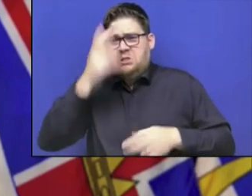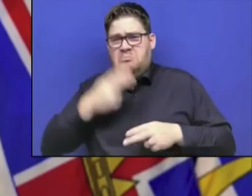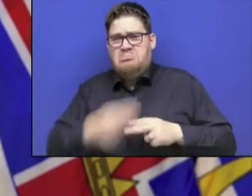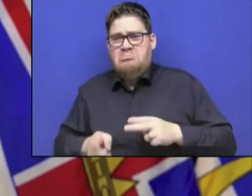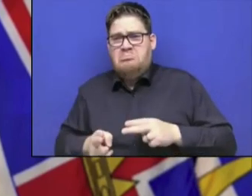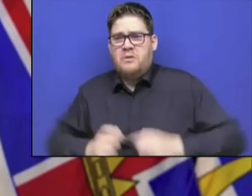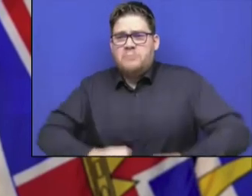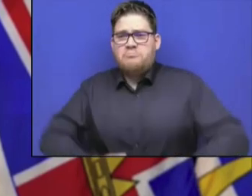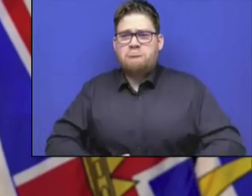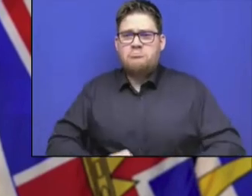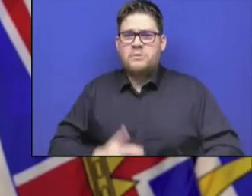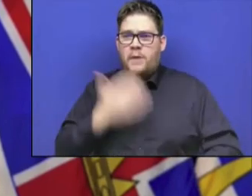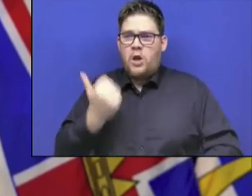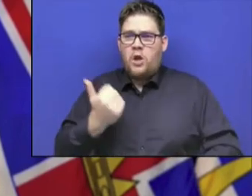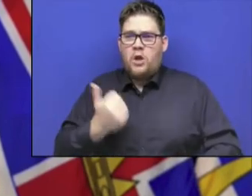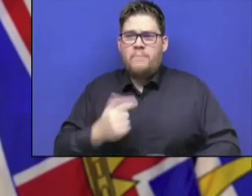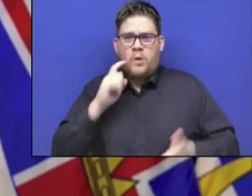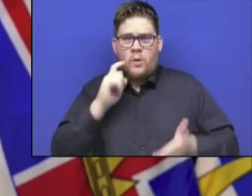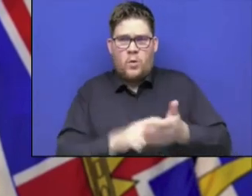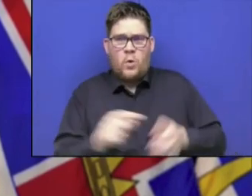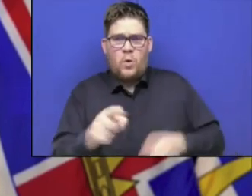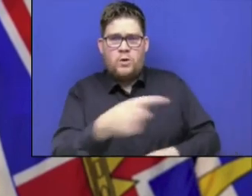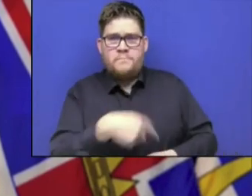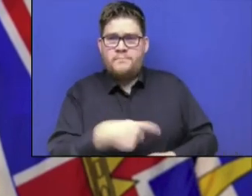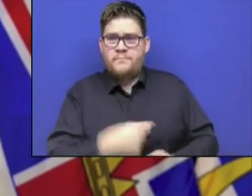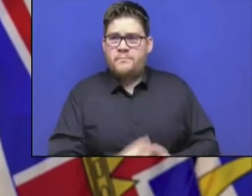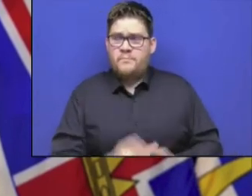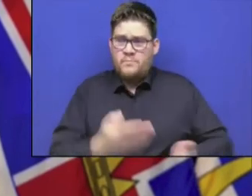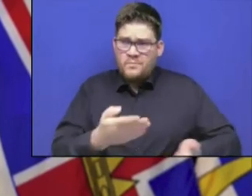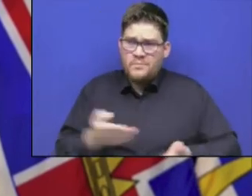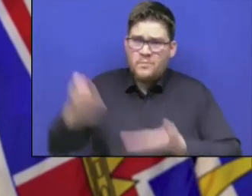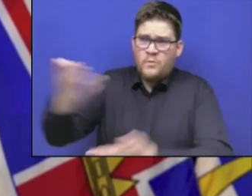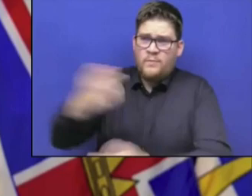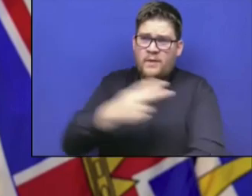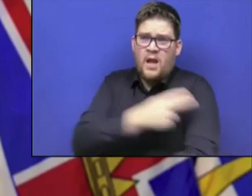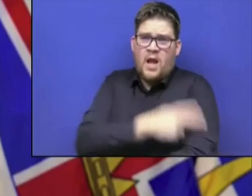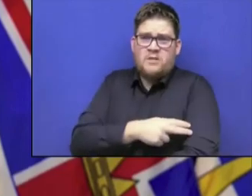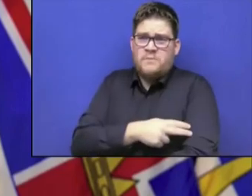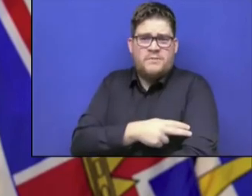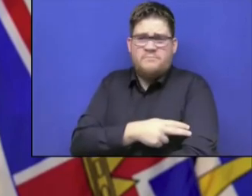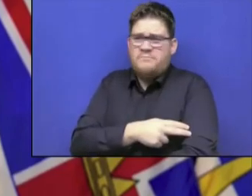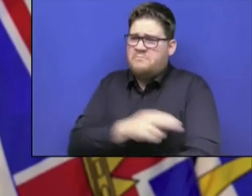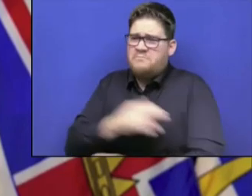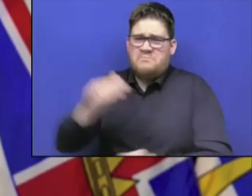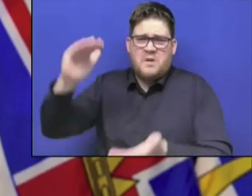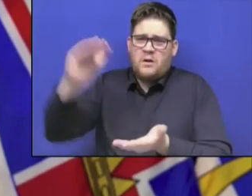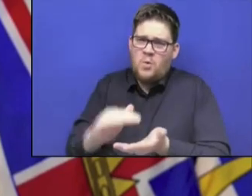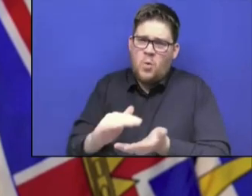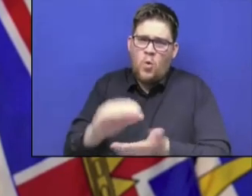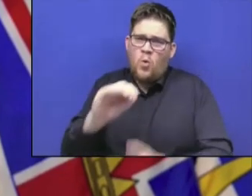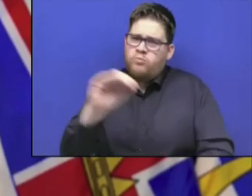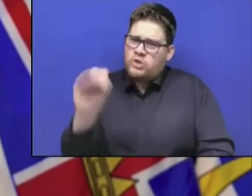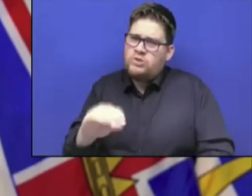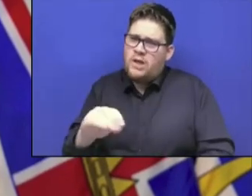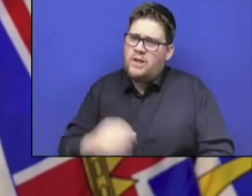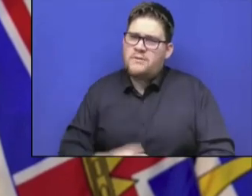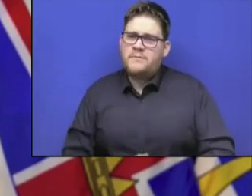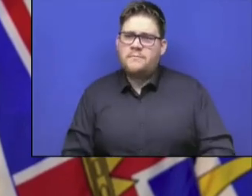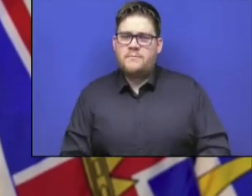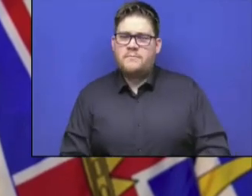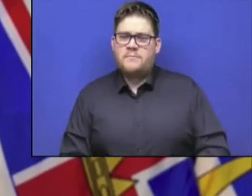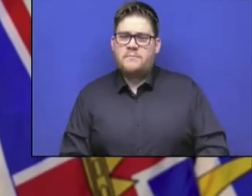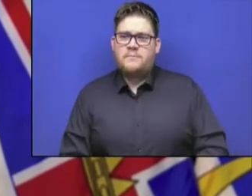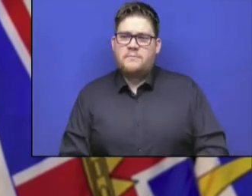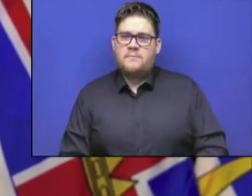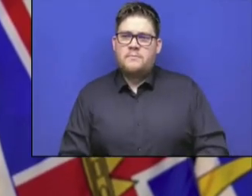so much less likely to end up in hospital or have severe illness. So those are all the things that go into the case numbers. And absolutely,